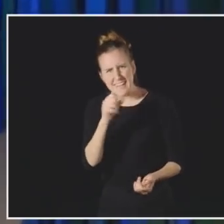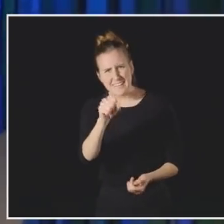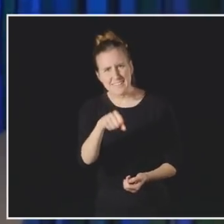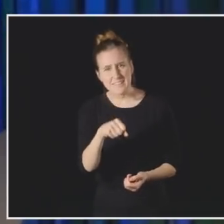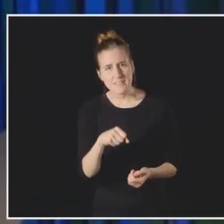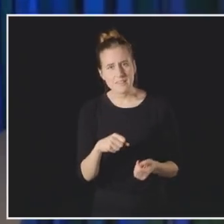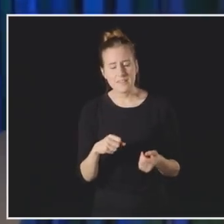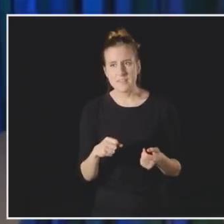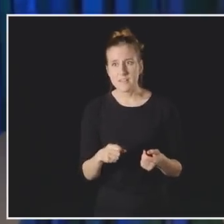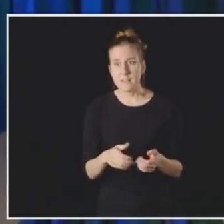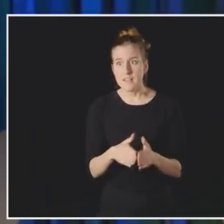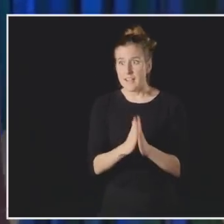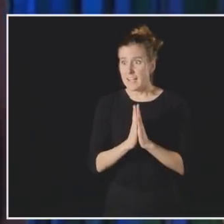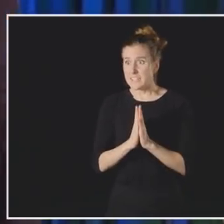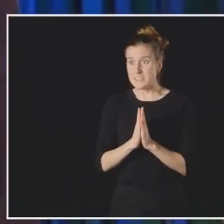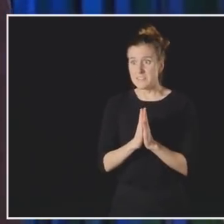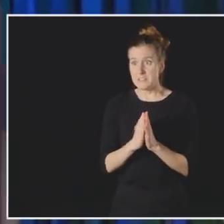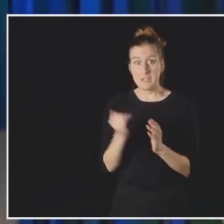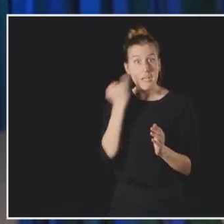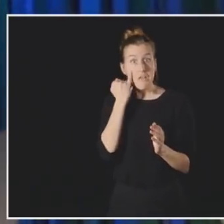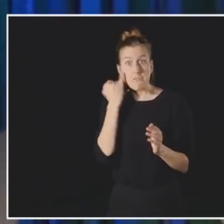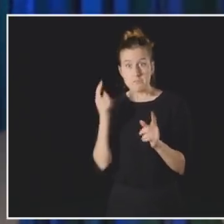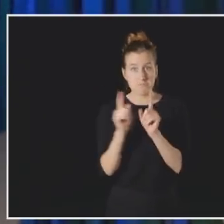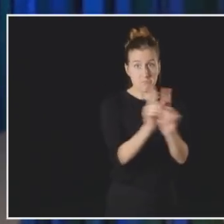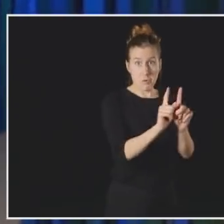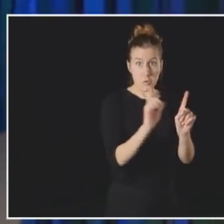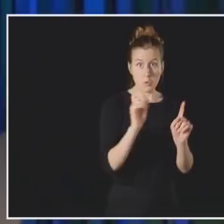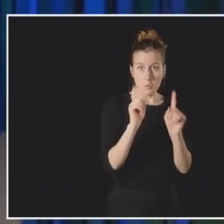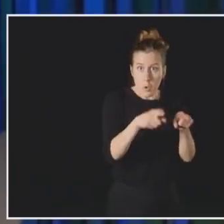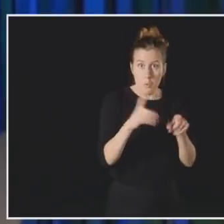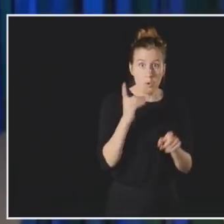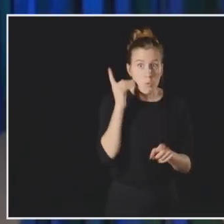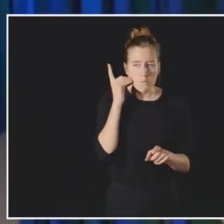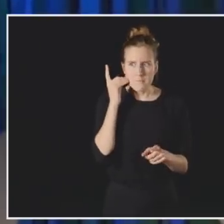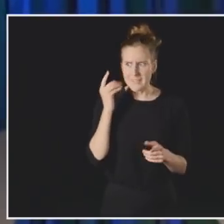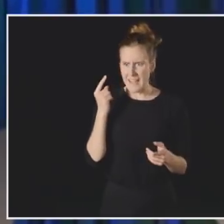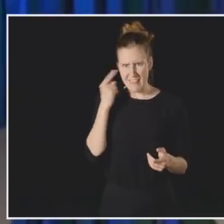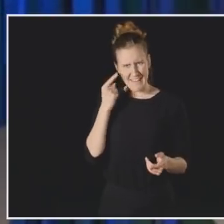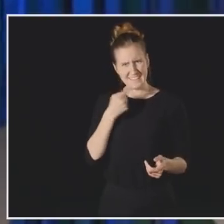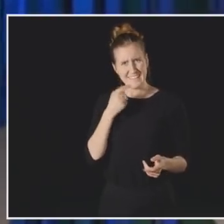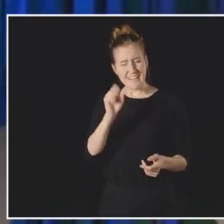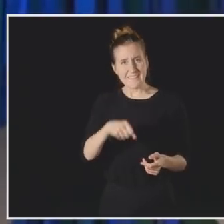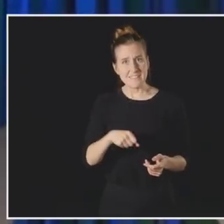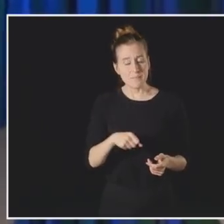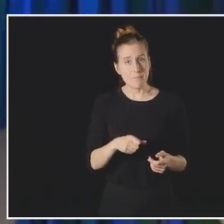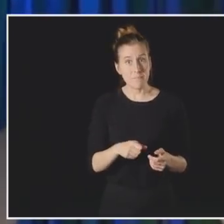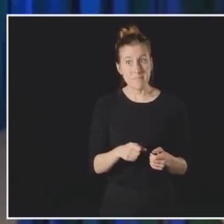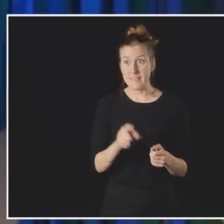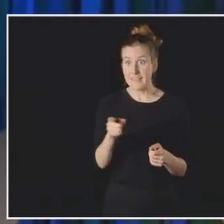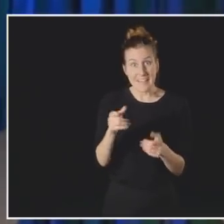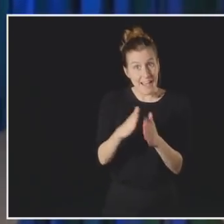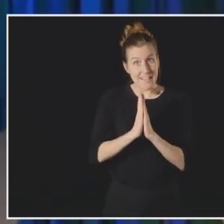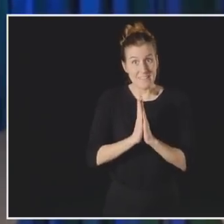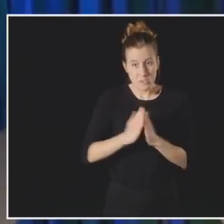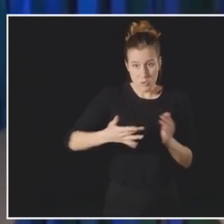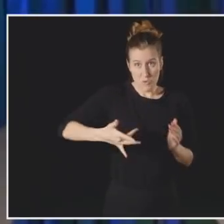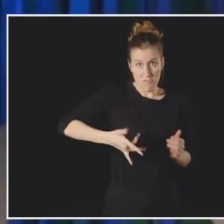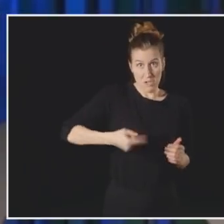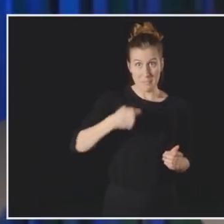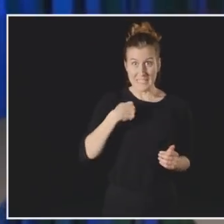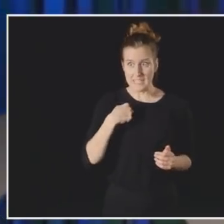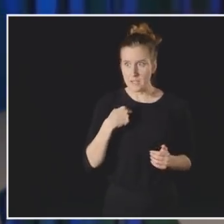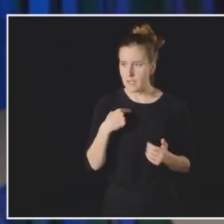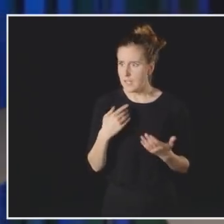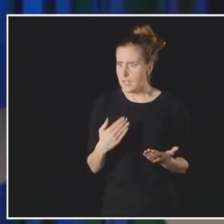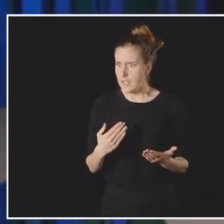said yes. He asked if I wanted to go to his dorm room. I said yes. He asked if he could finger me.